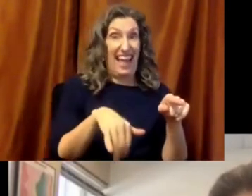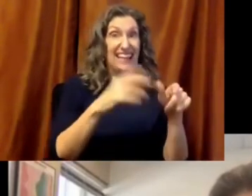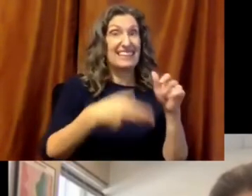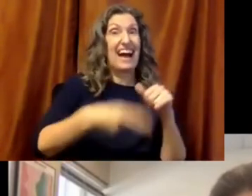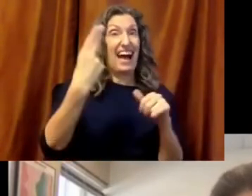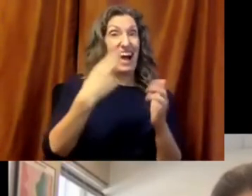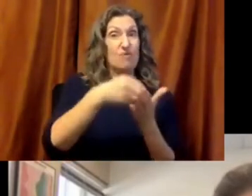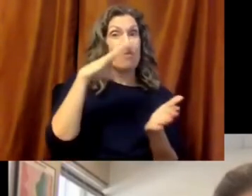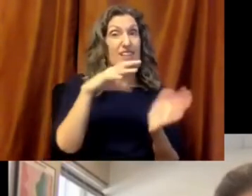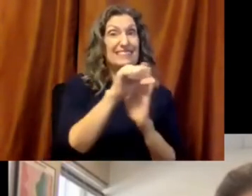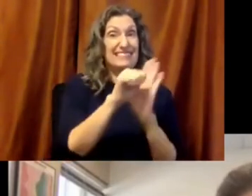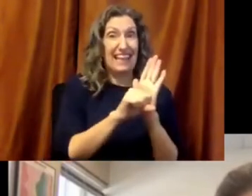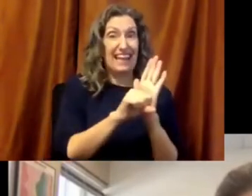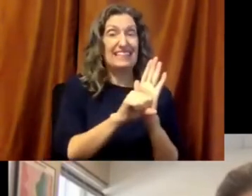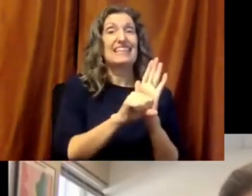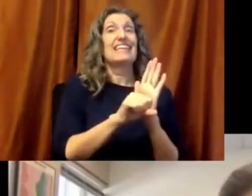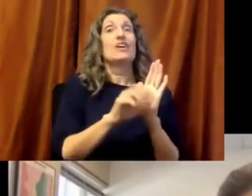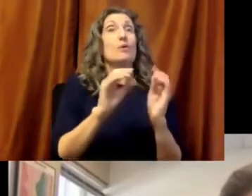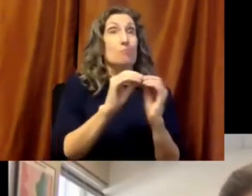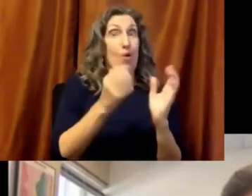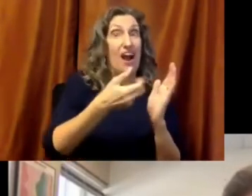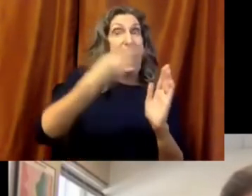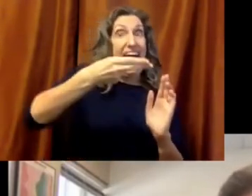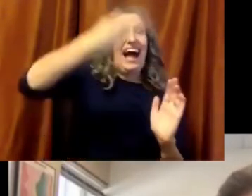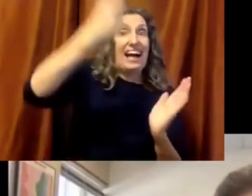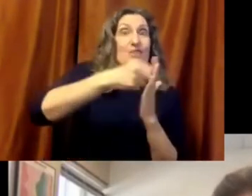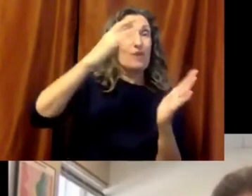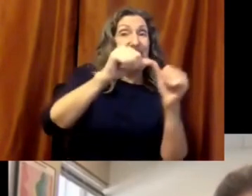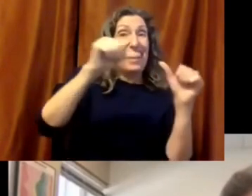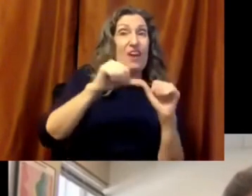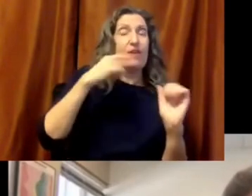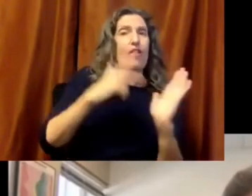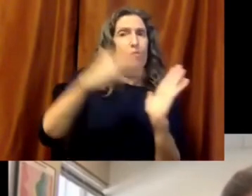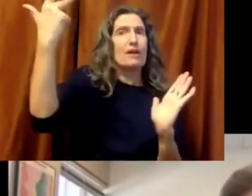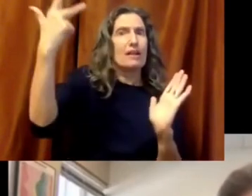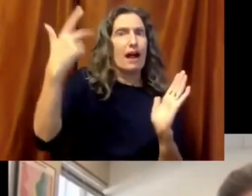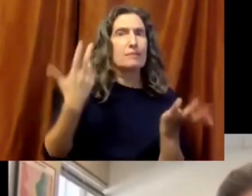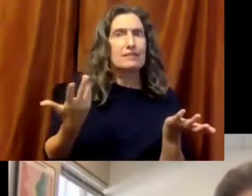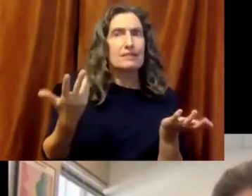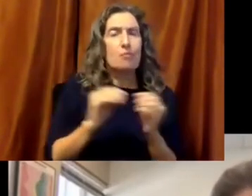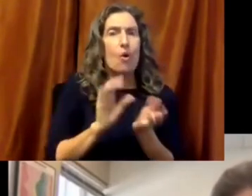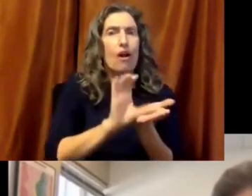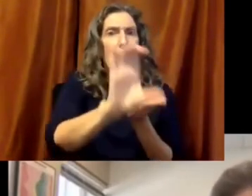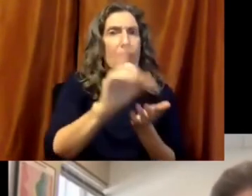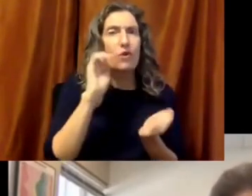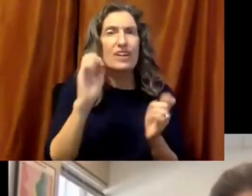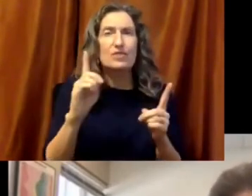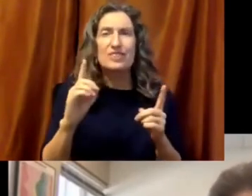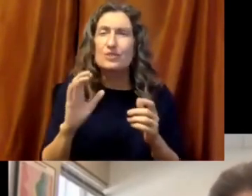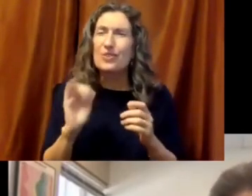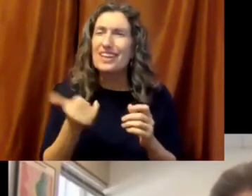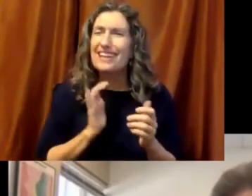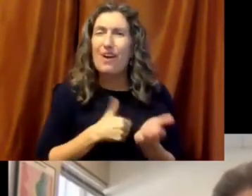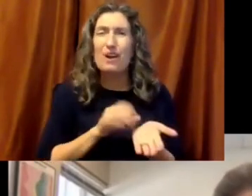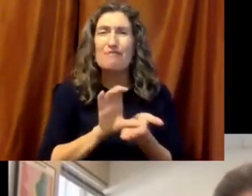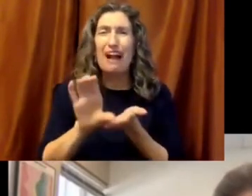in the highest funded districts than in the lowest funded districts. That's got to end. That is, you know, antiquated notion of